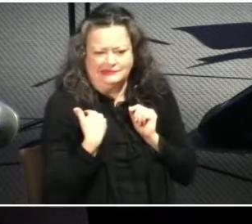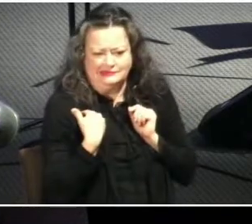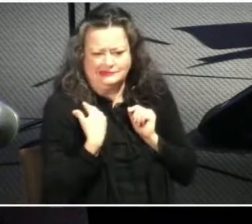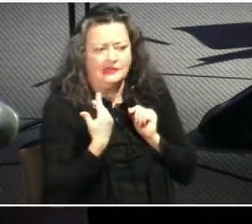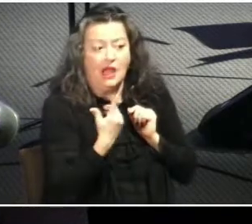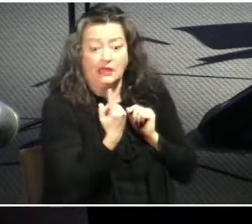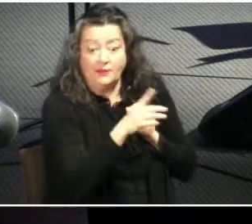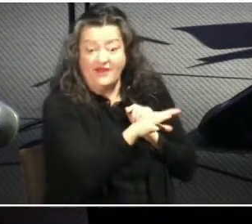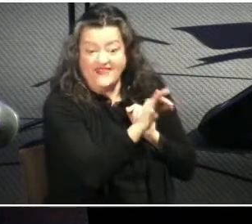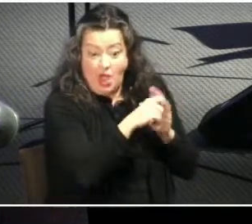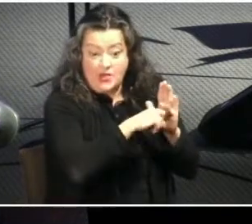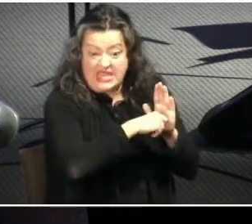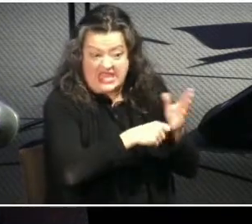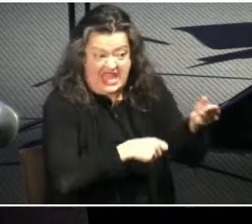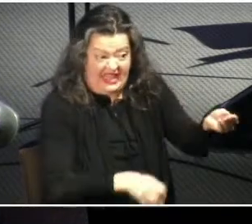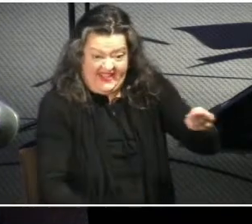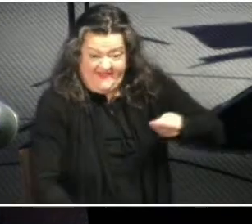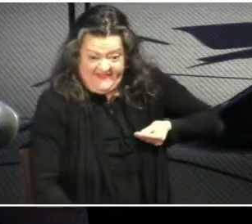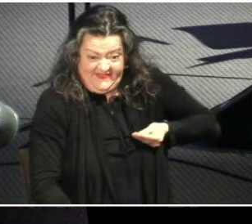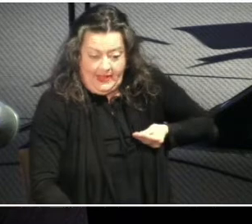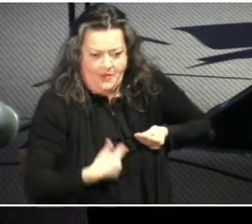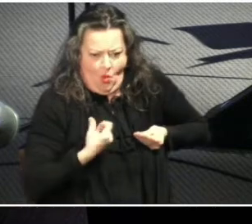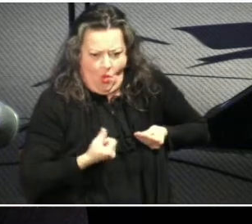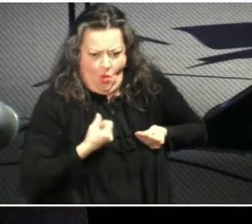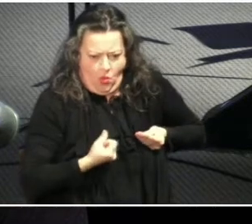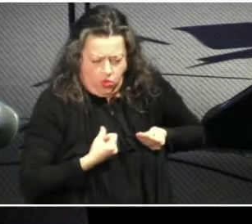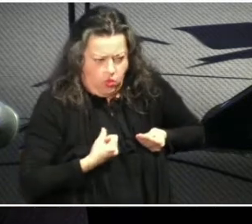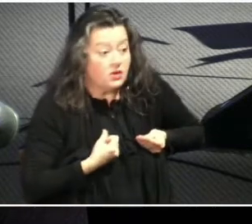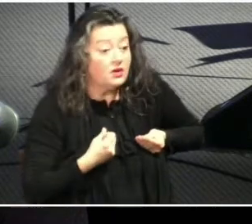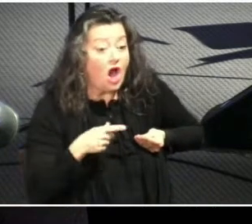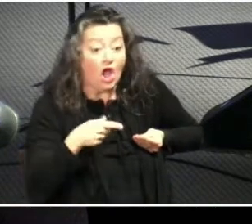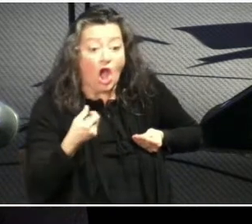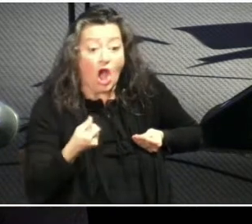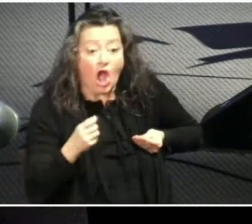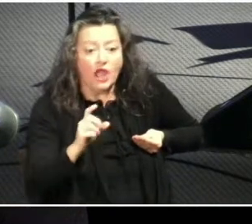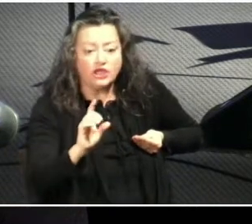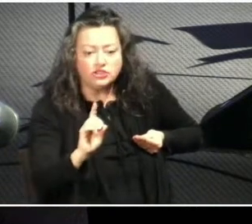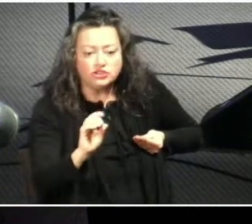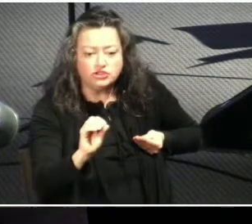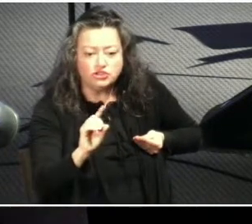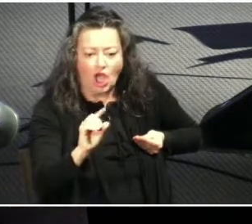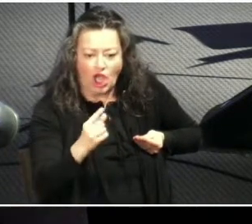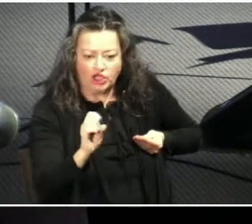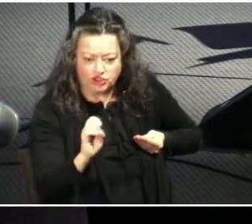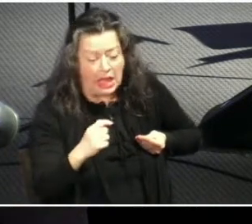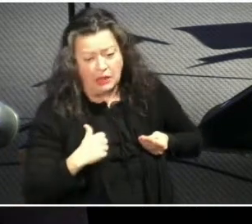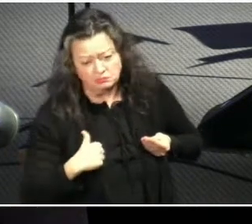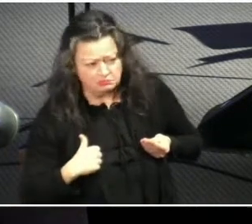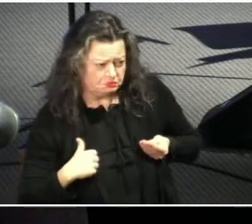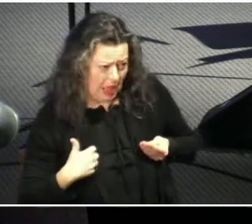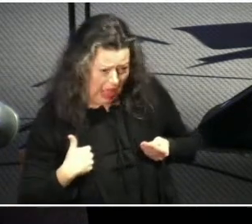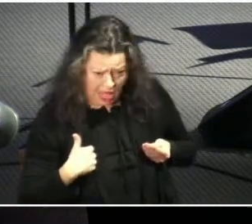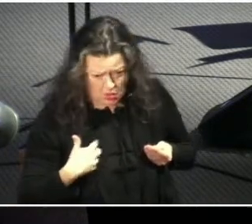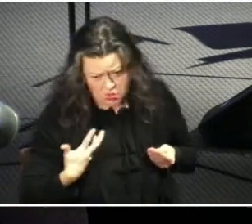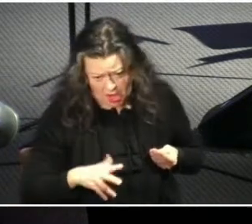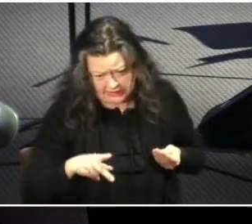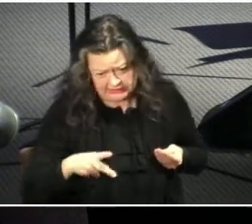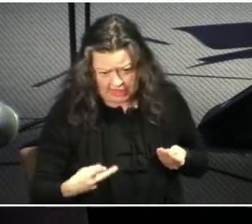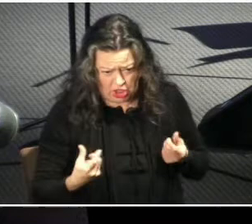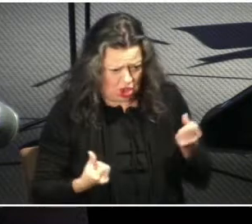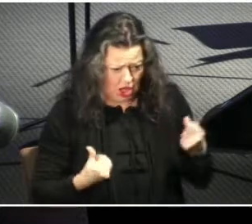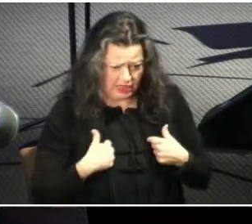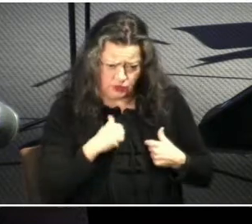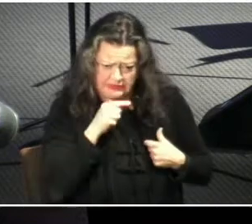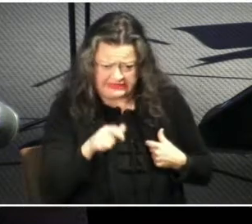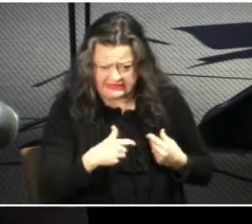and it is for a dodge vehicle and so um i don't want another vehicle like it wasn't this